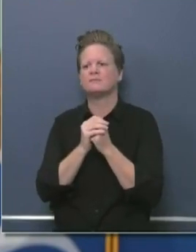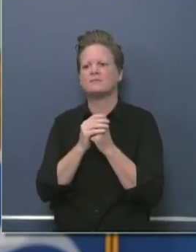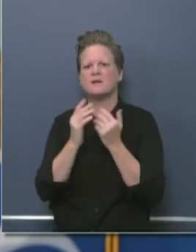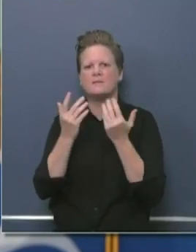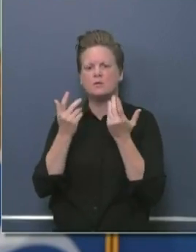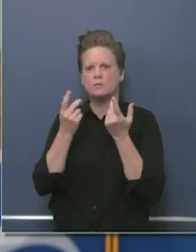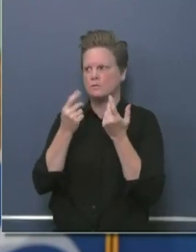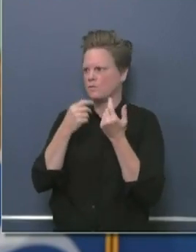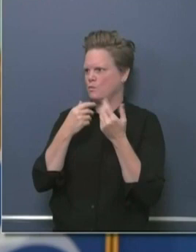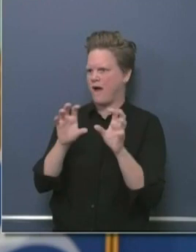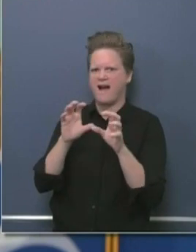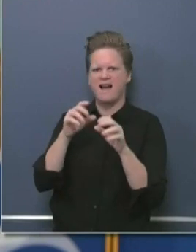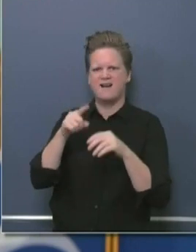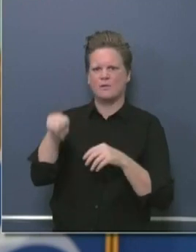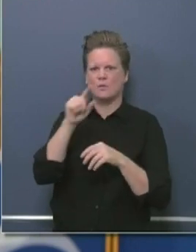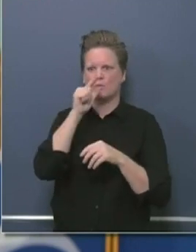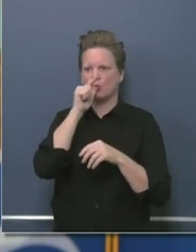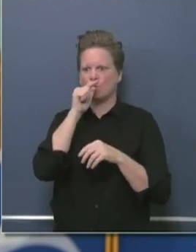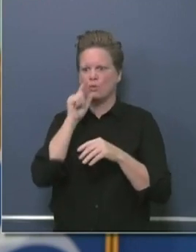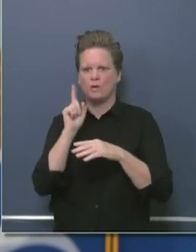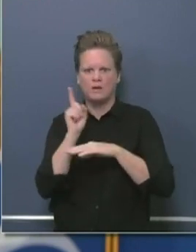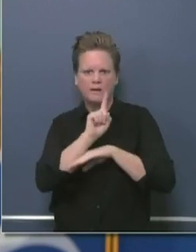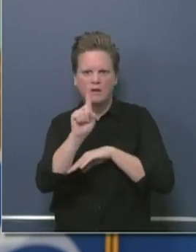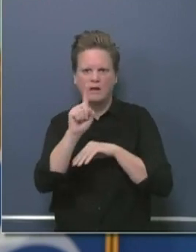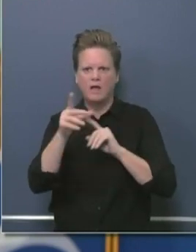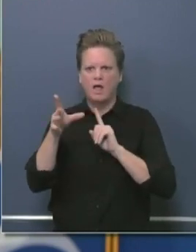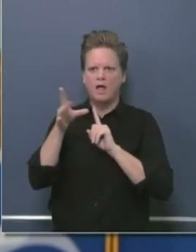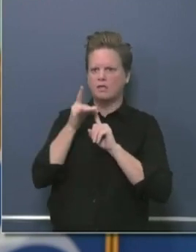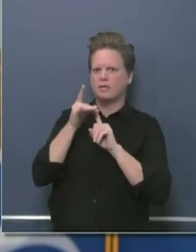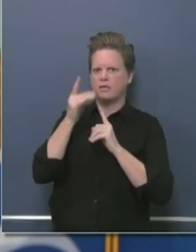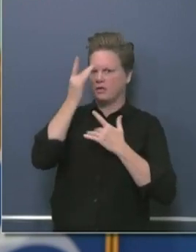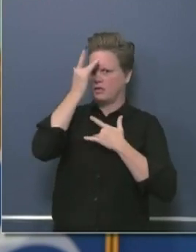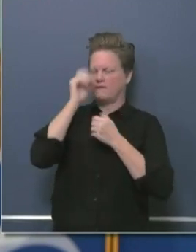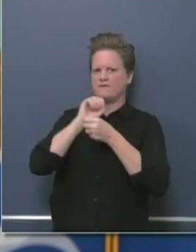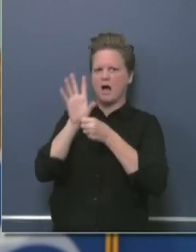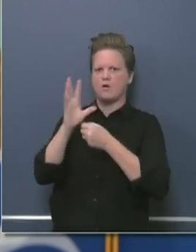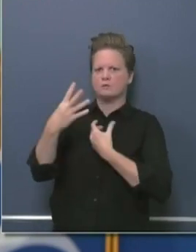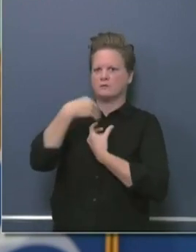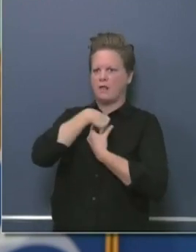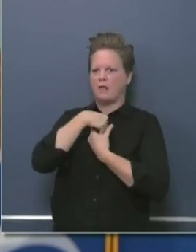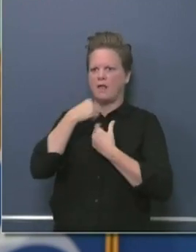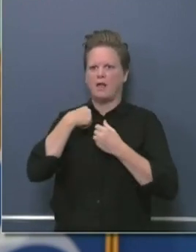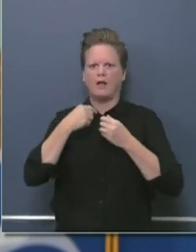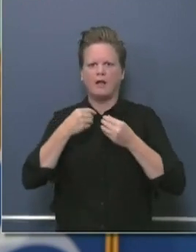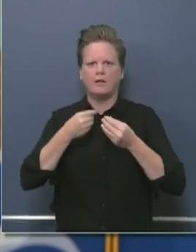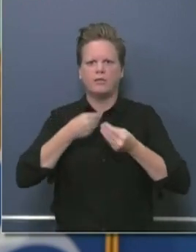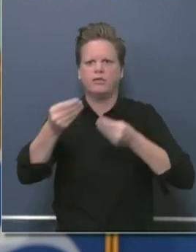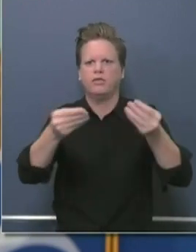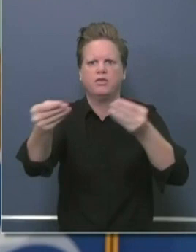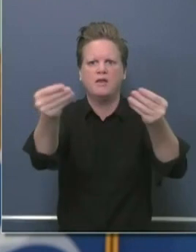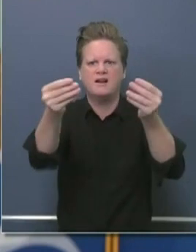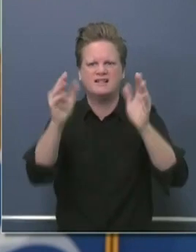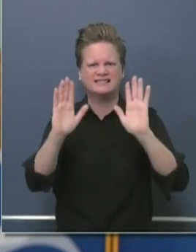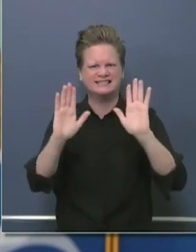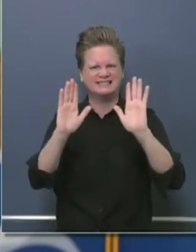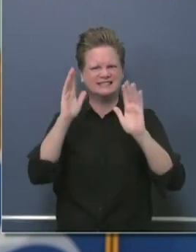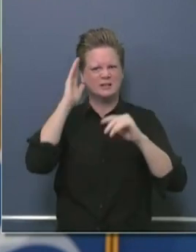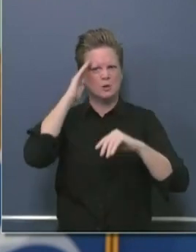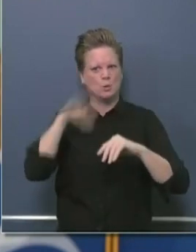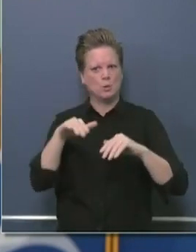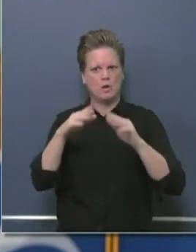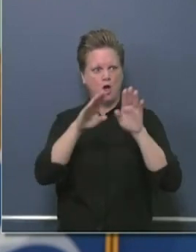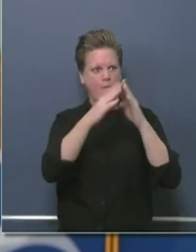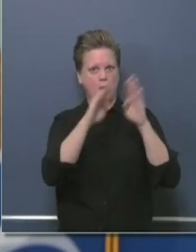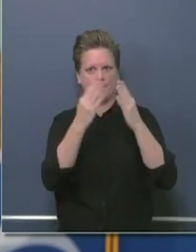There prerequisites to opening up even further. On the issue of PPE, it is appropriate